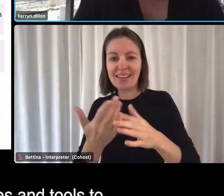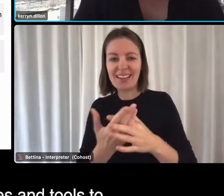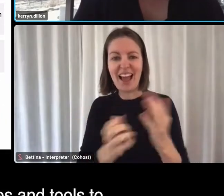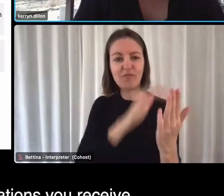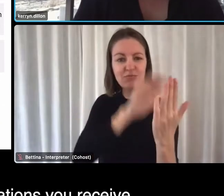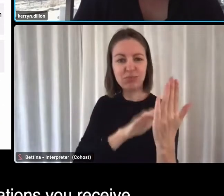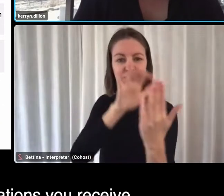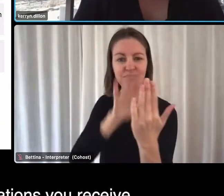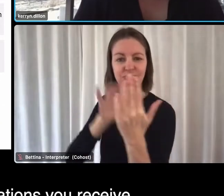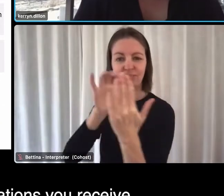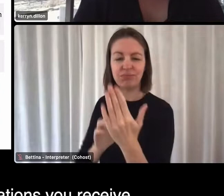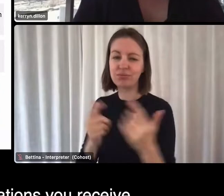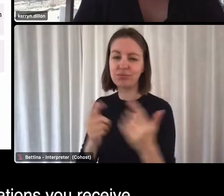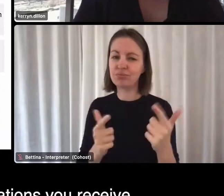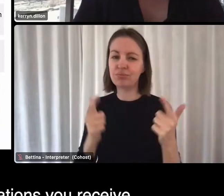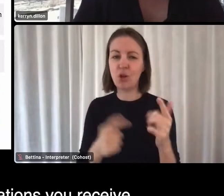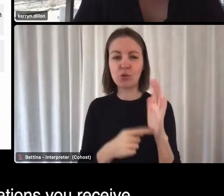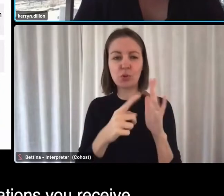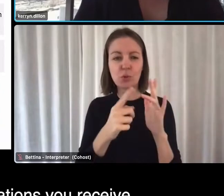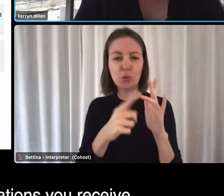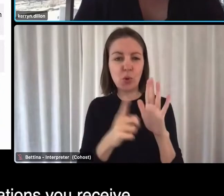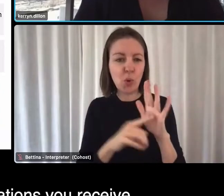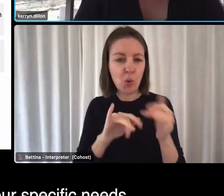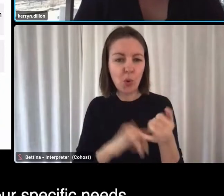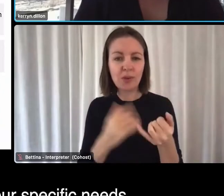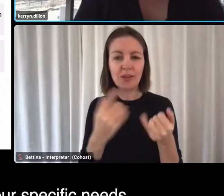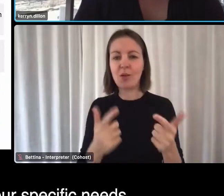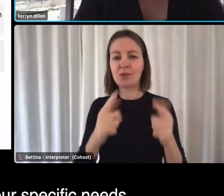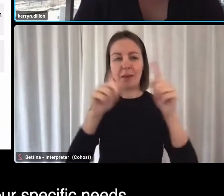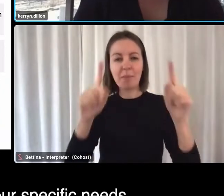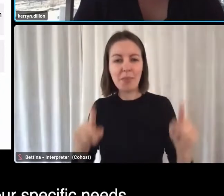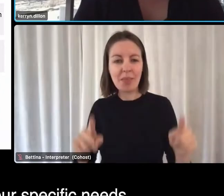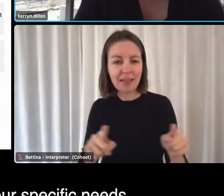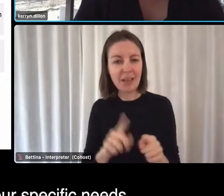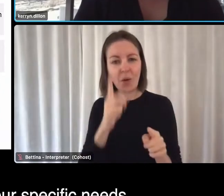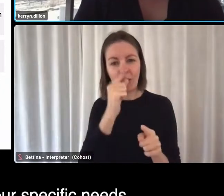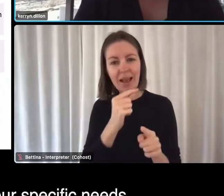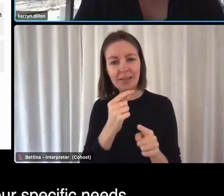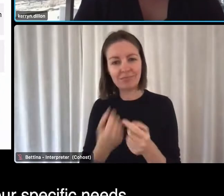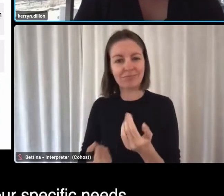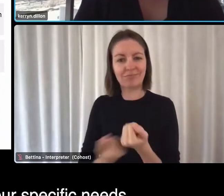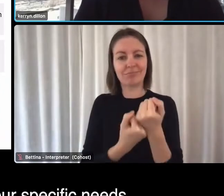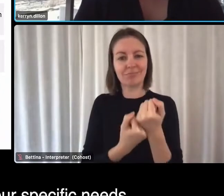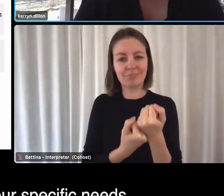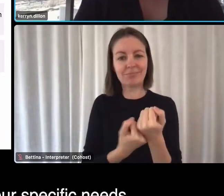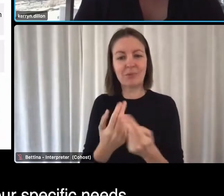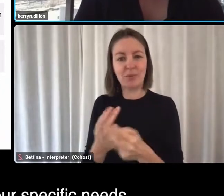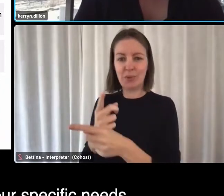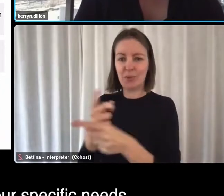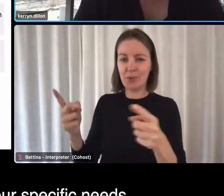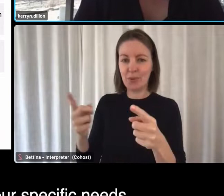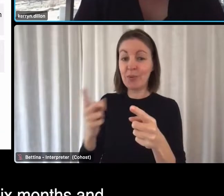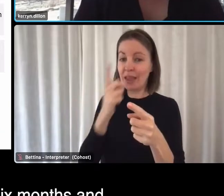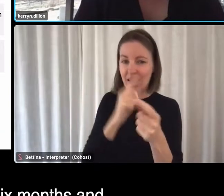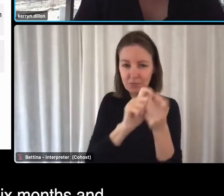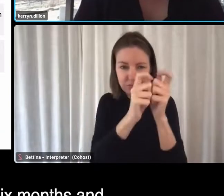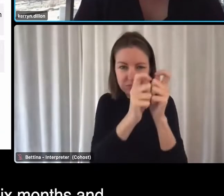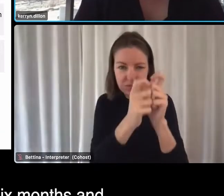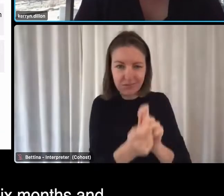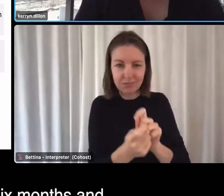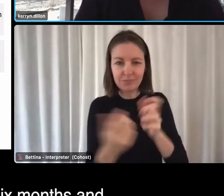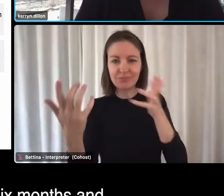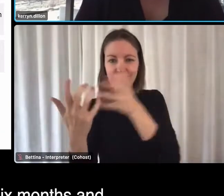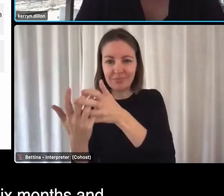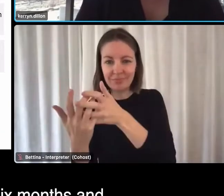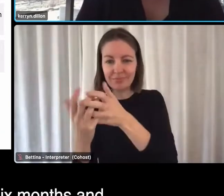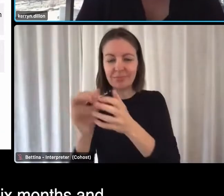and tools to assist you to implement the recommendations you receive in your report, which can be tailored to your specific needs. And lastly,